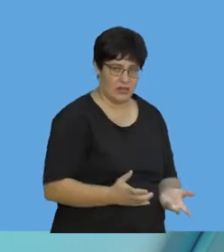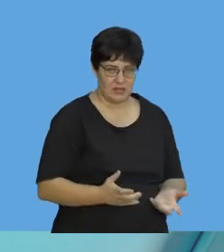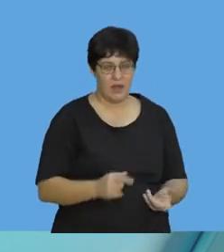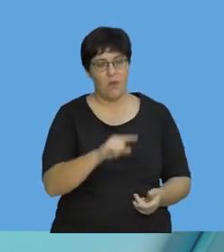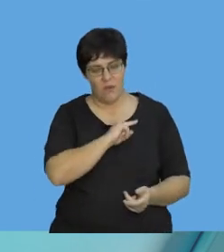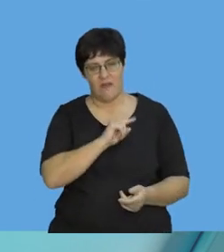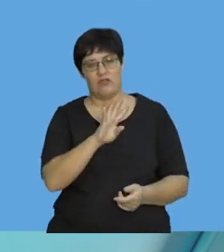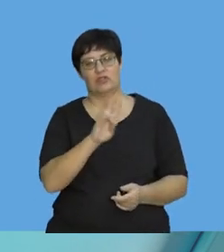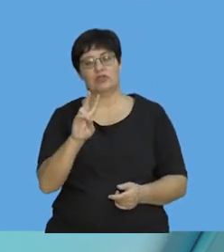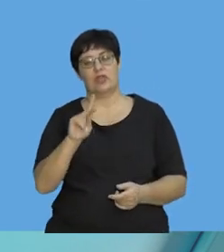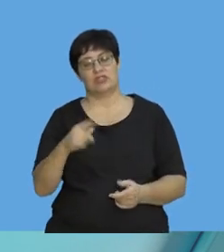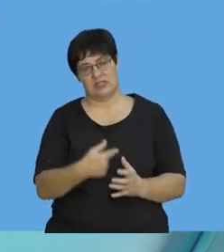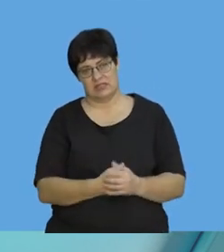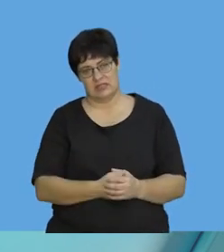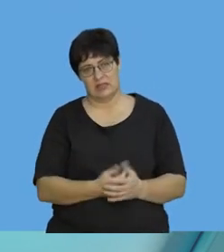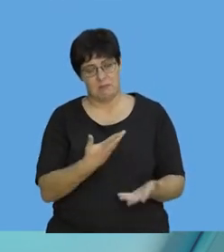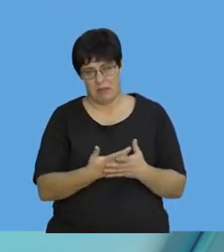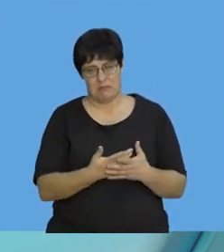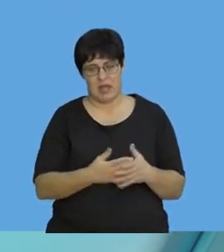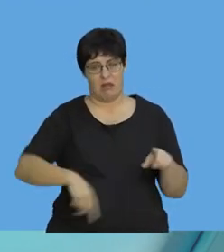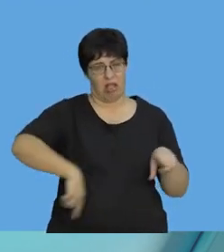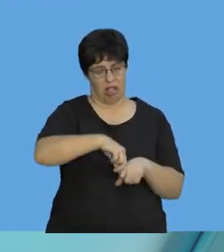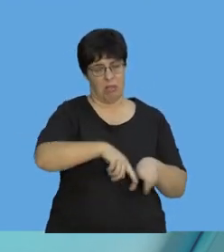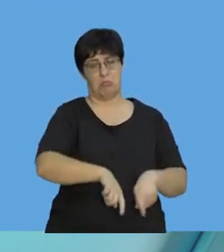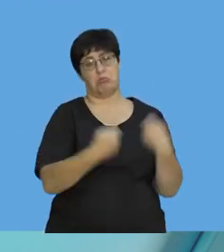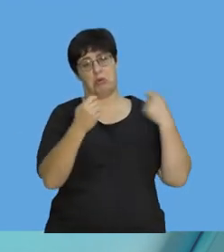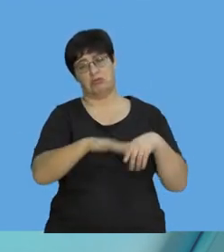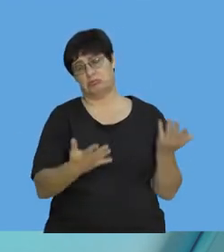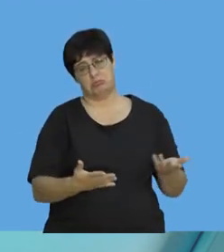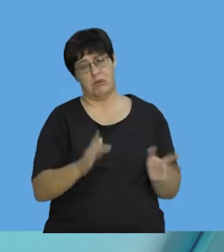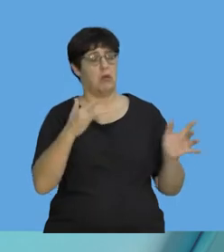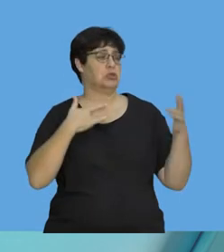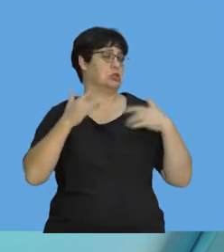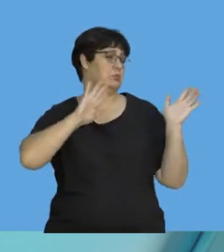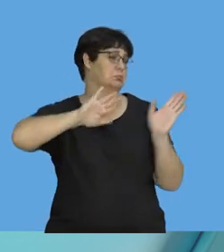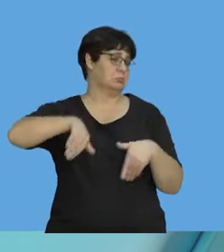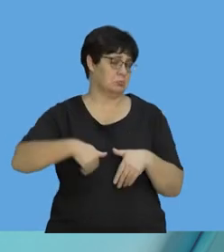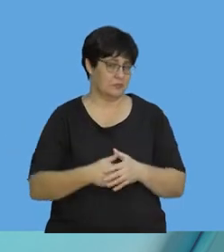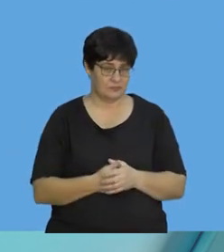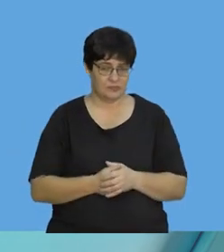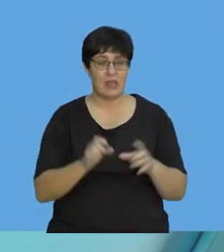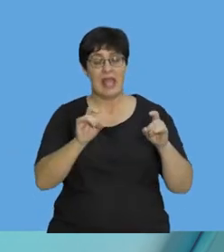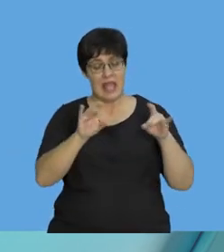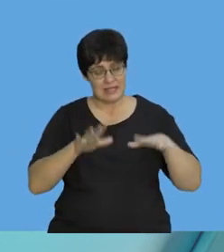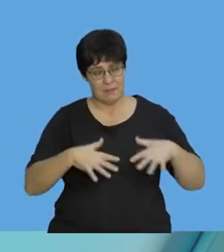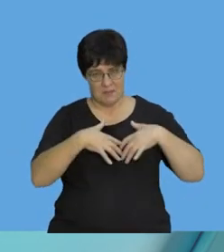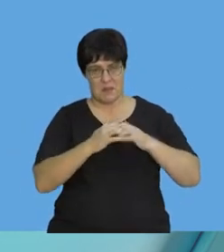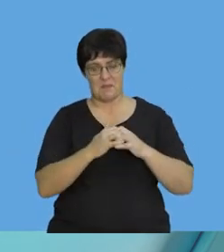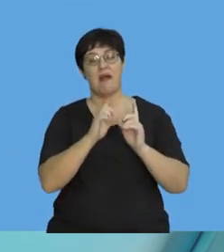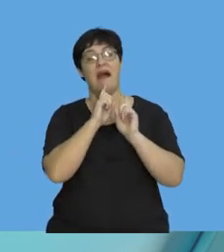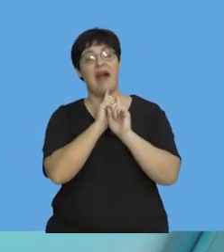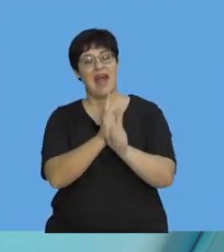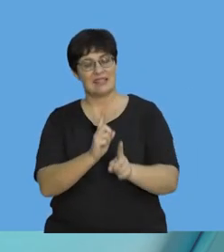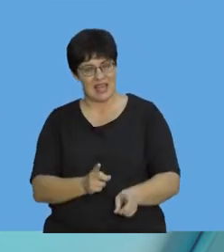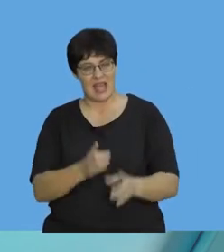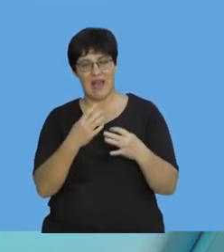move if it's 42 kilograms. And he probably broke his foot in the process. We're not going to worry about that. Your exams are set up so the